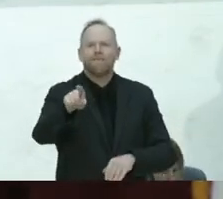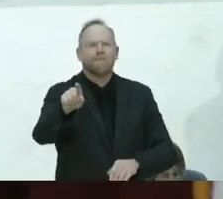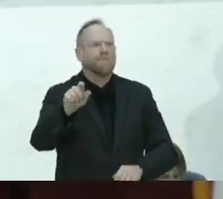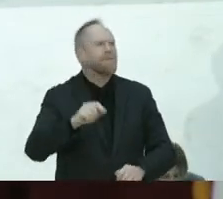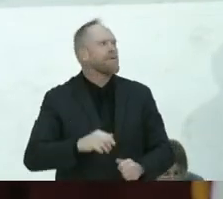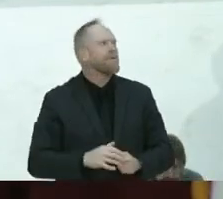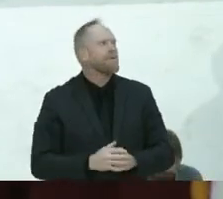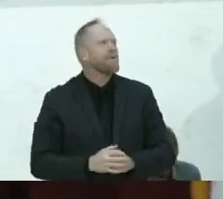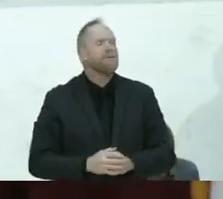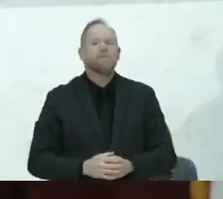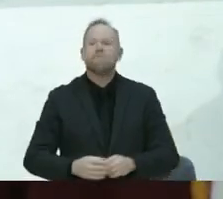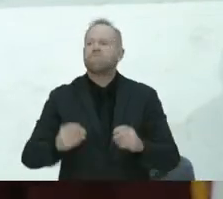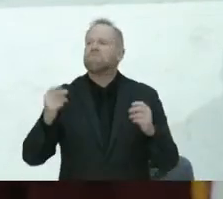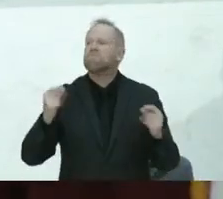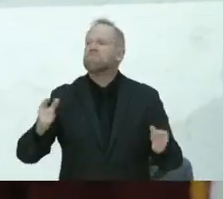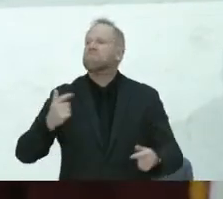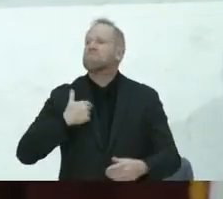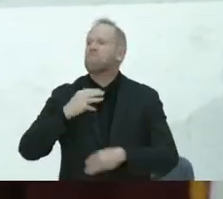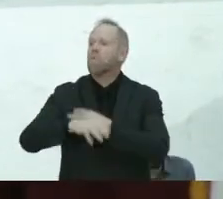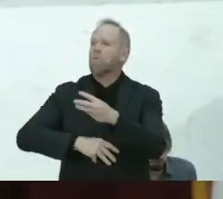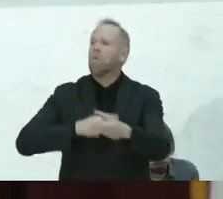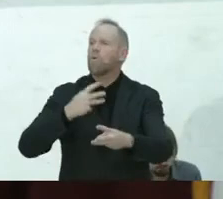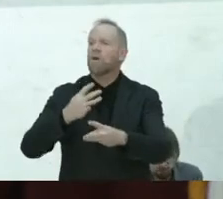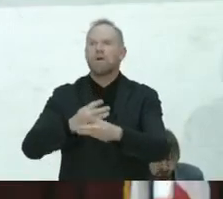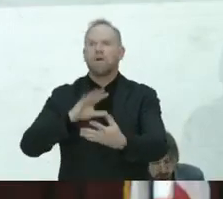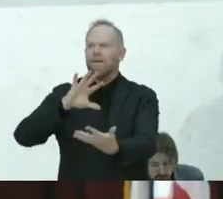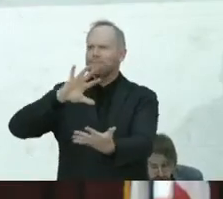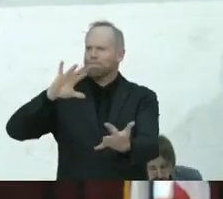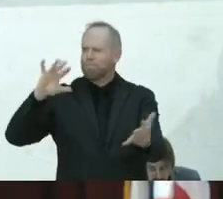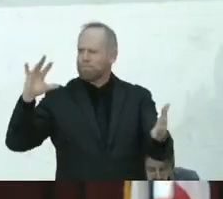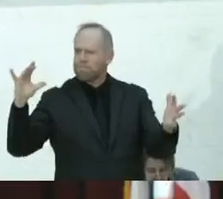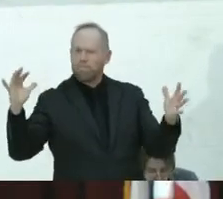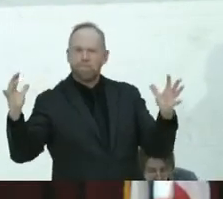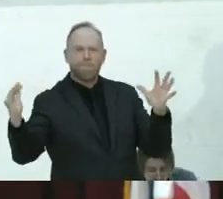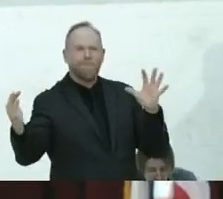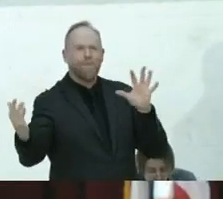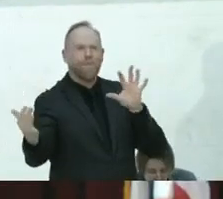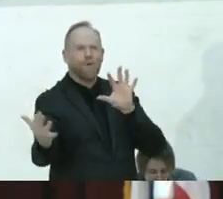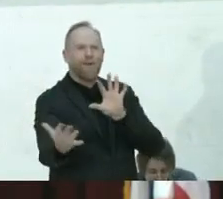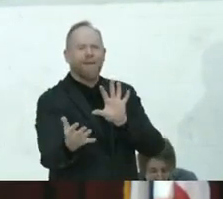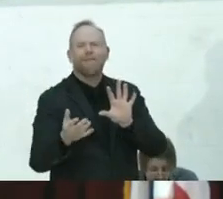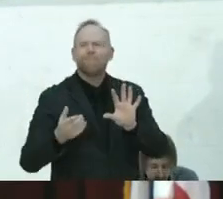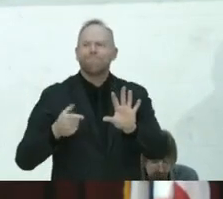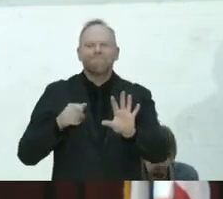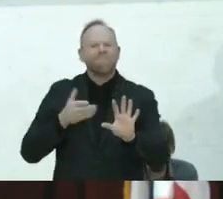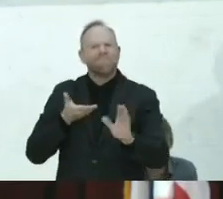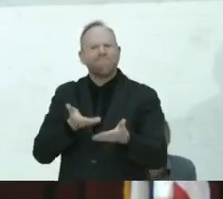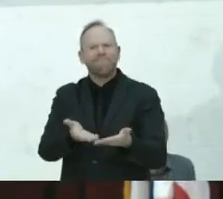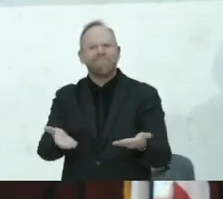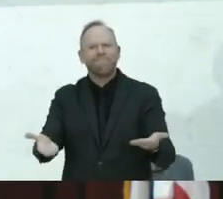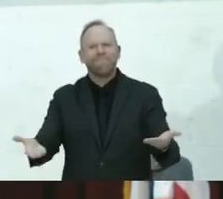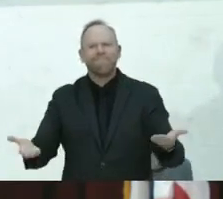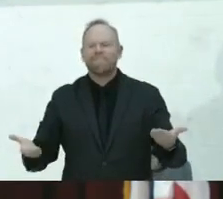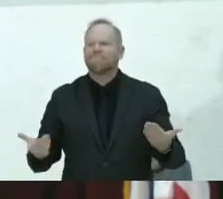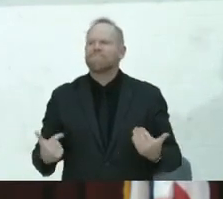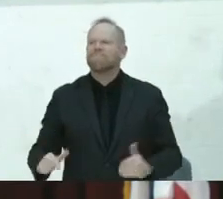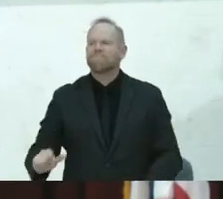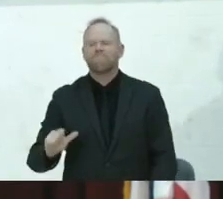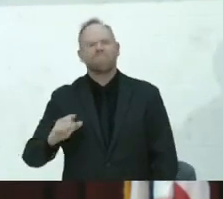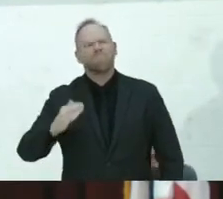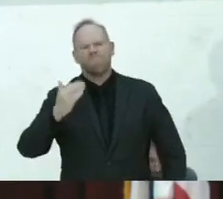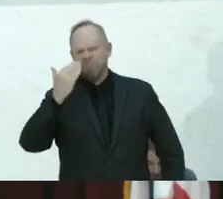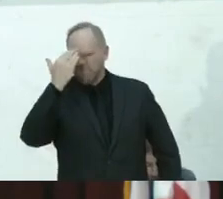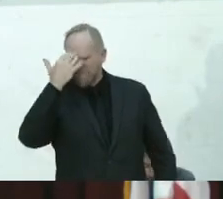suddenly my world's gone and changed its face but I still know where